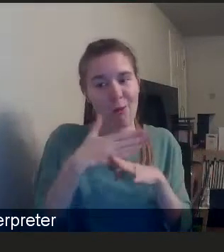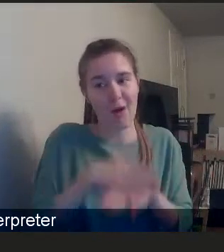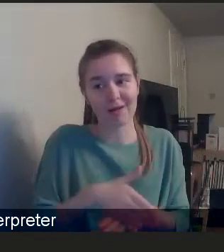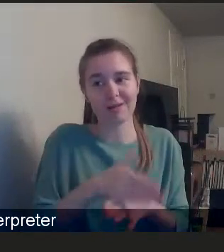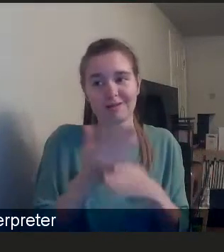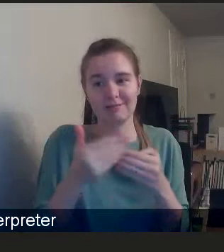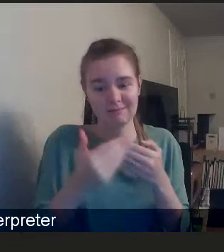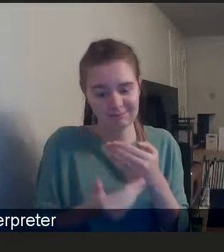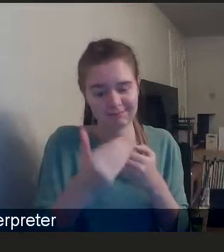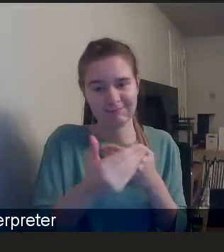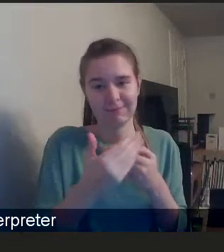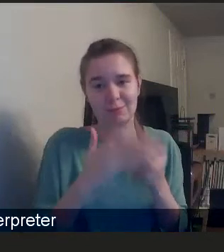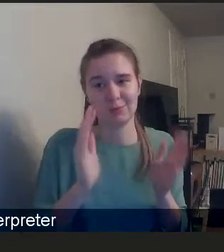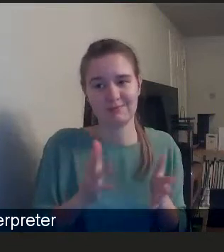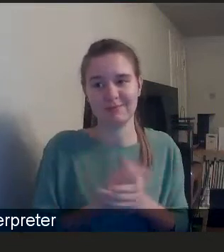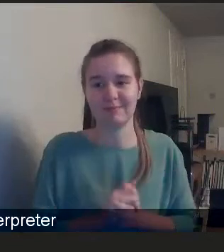work.